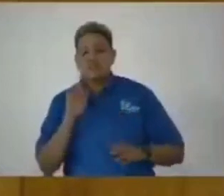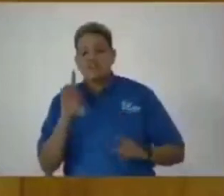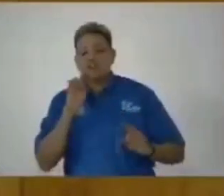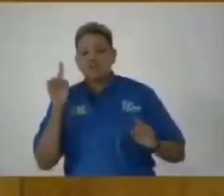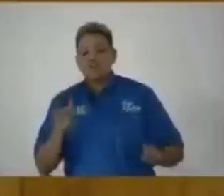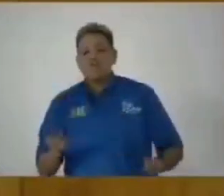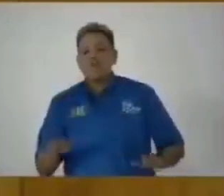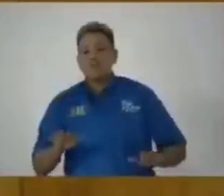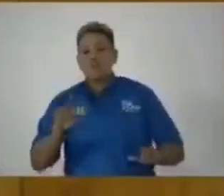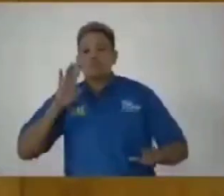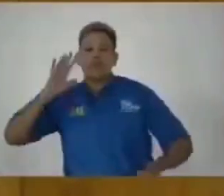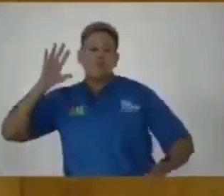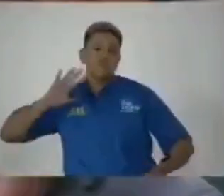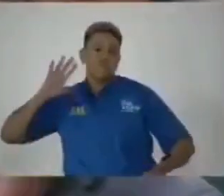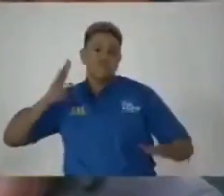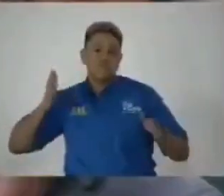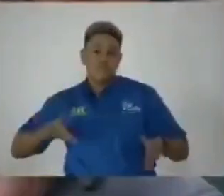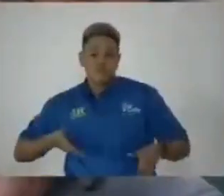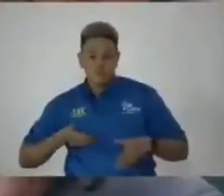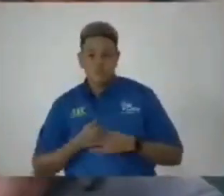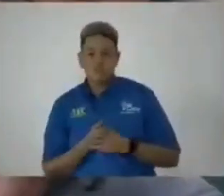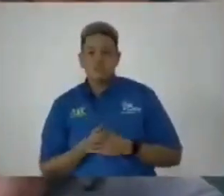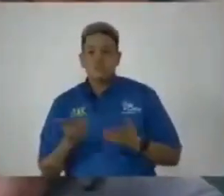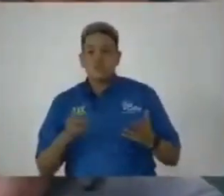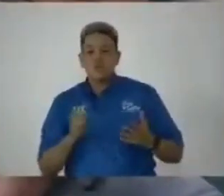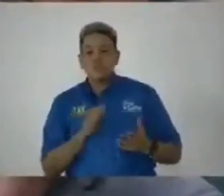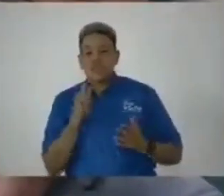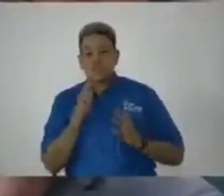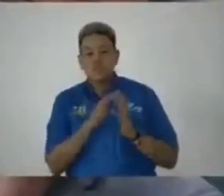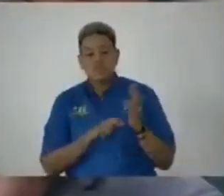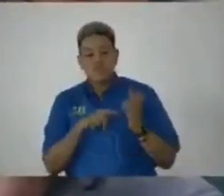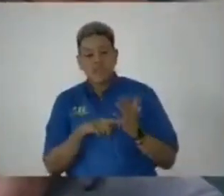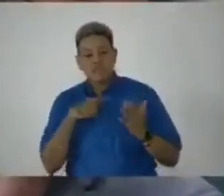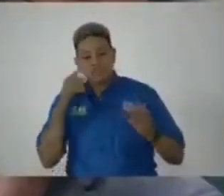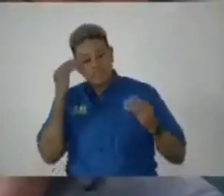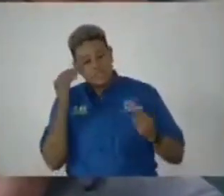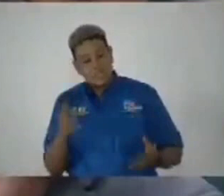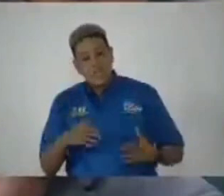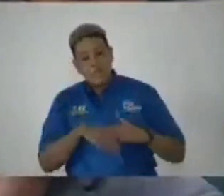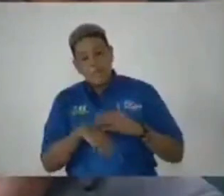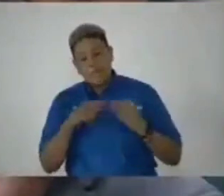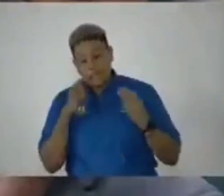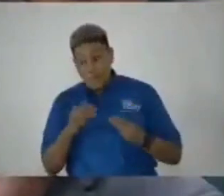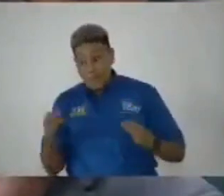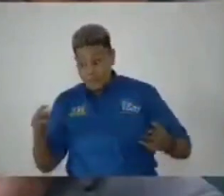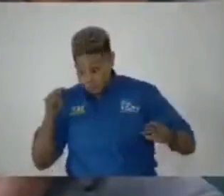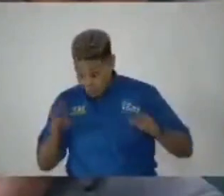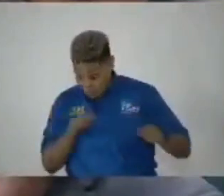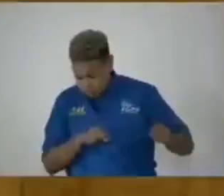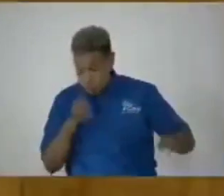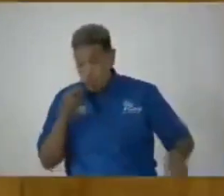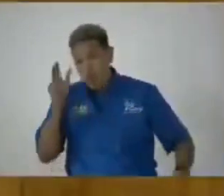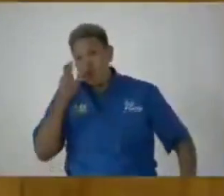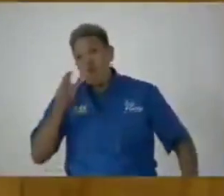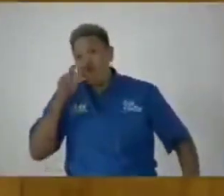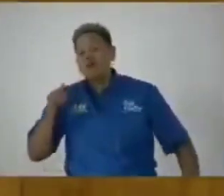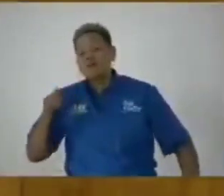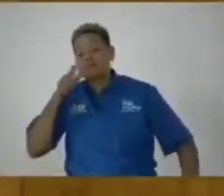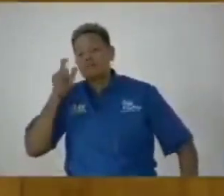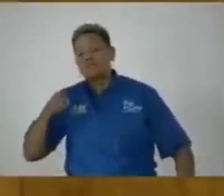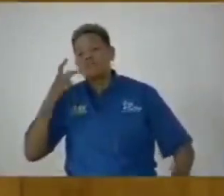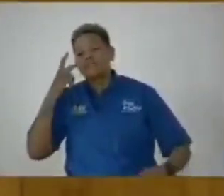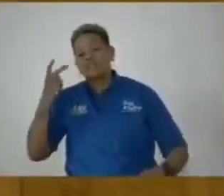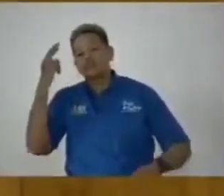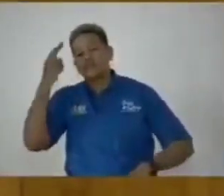had been done by our predecessor. So what I read that as saying is that based on the material that they have seen or heard, they don't see any